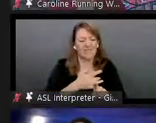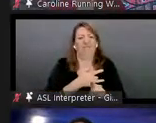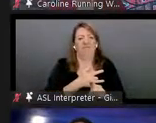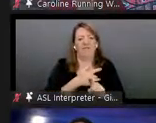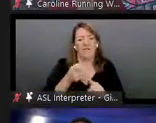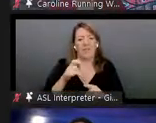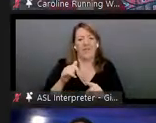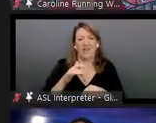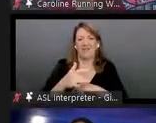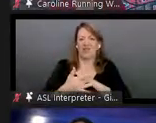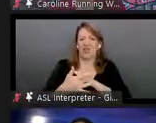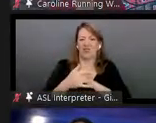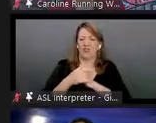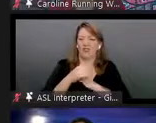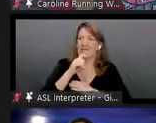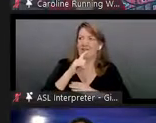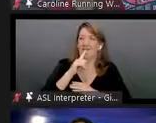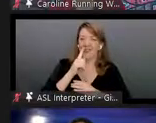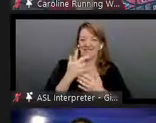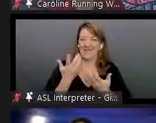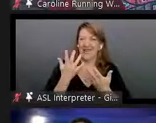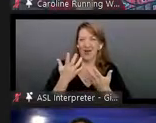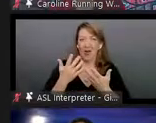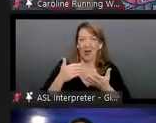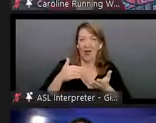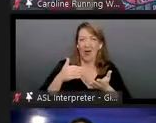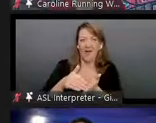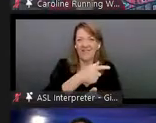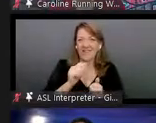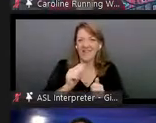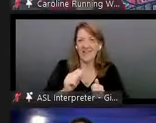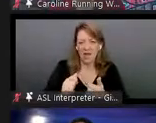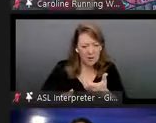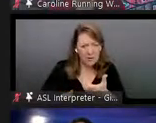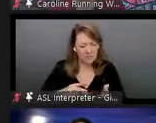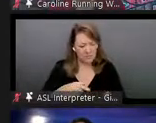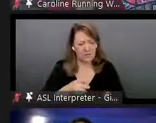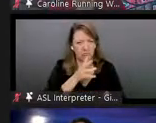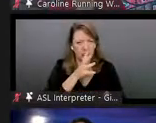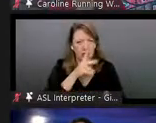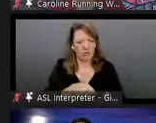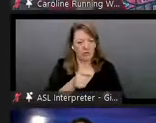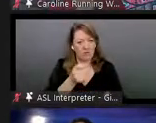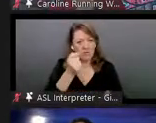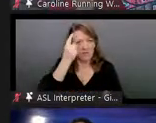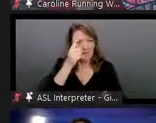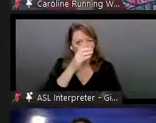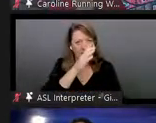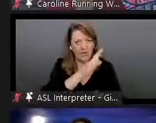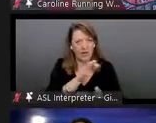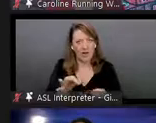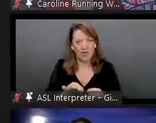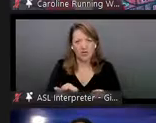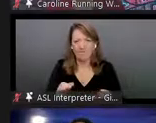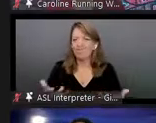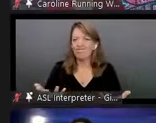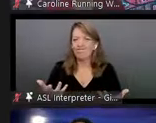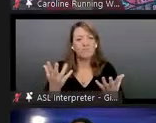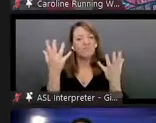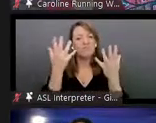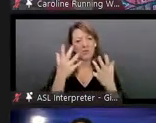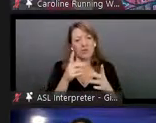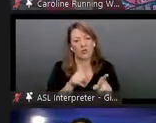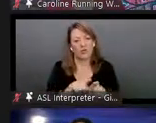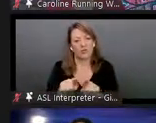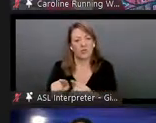common for indigenous people to be able to talk to their devices and whatever their language may be. And certainly that's even true, uh,